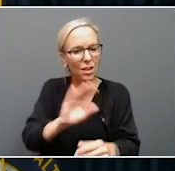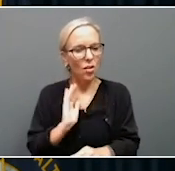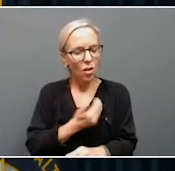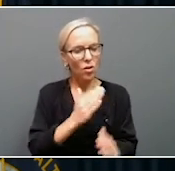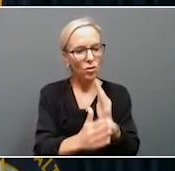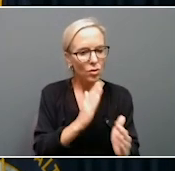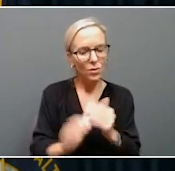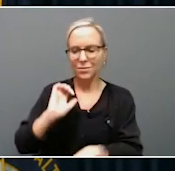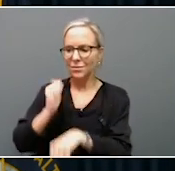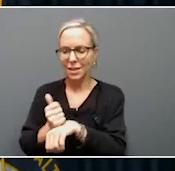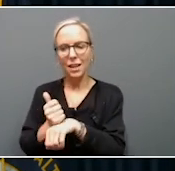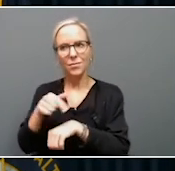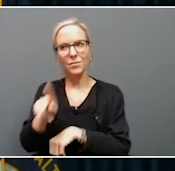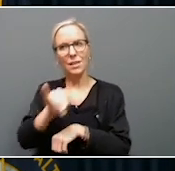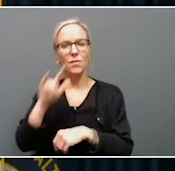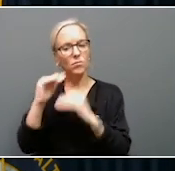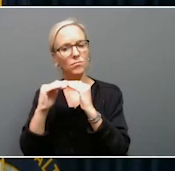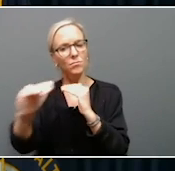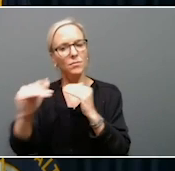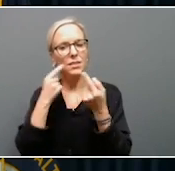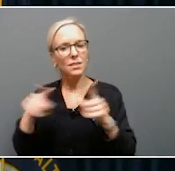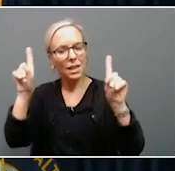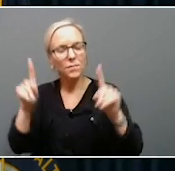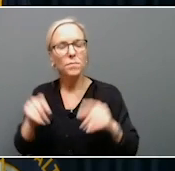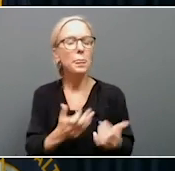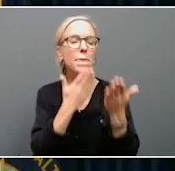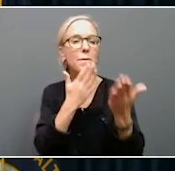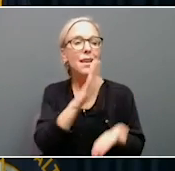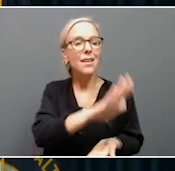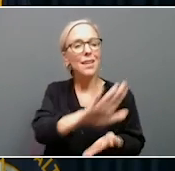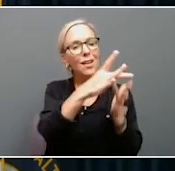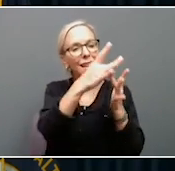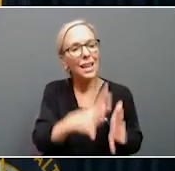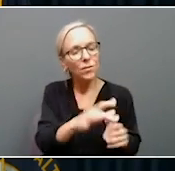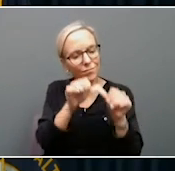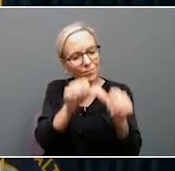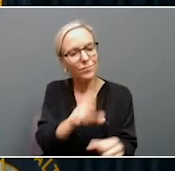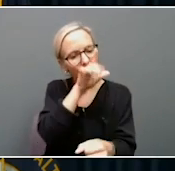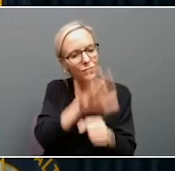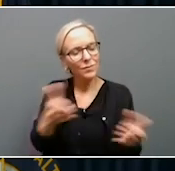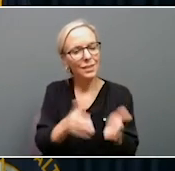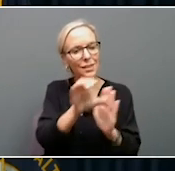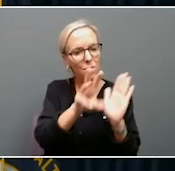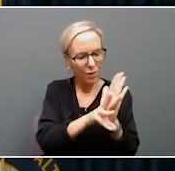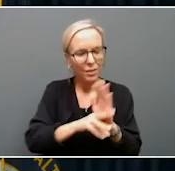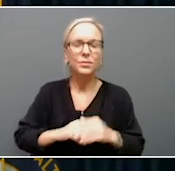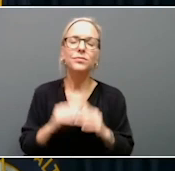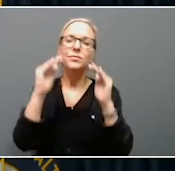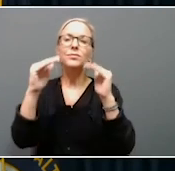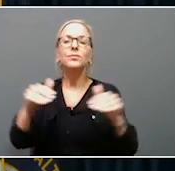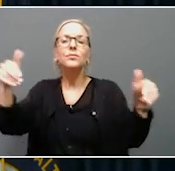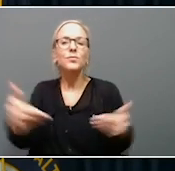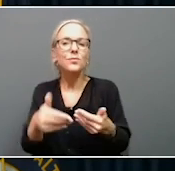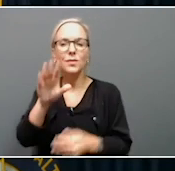success. I want to thank the company's leadership for their continued commitment to the Commonwealth. Now, I'd like to introduce Bart